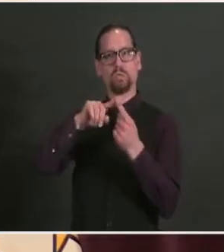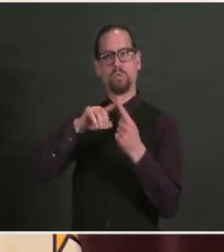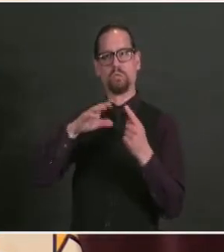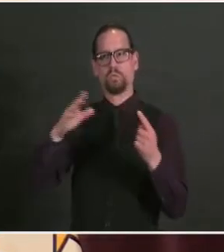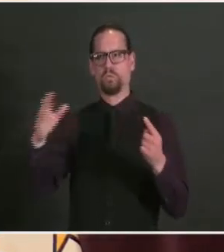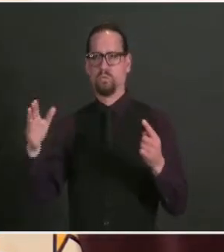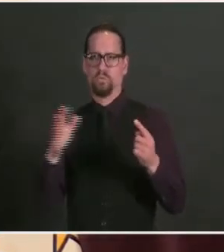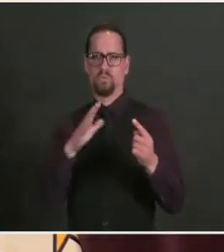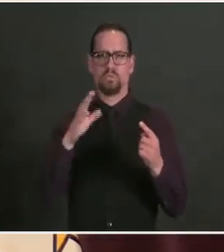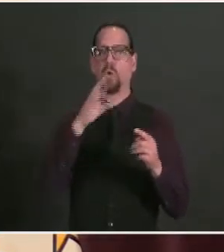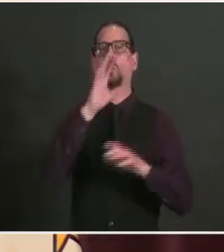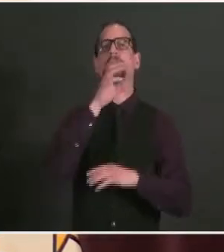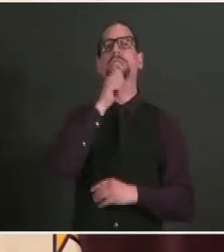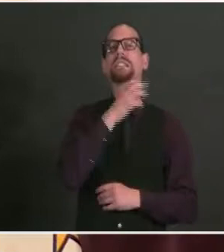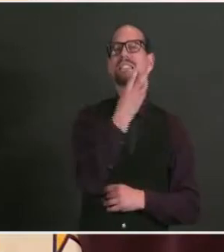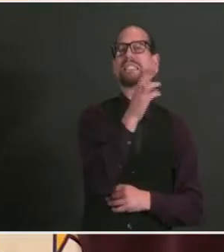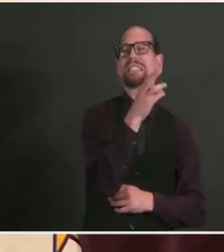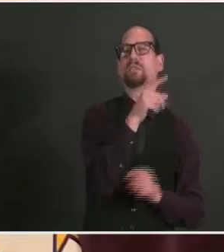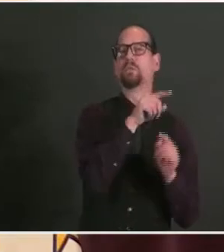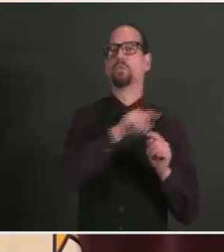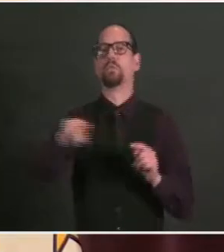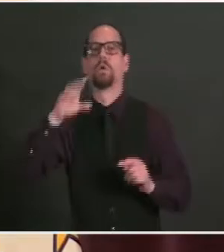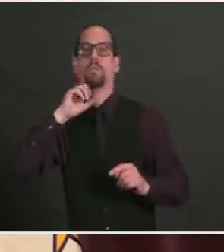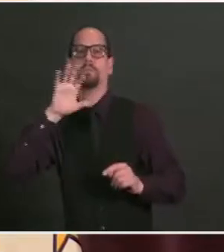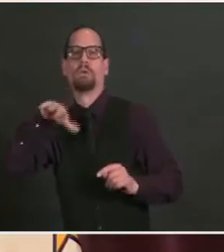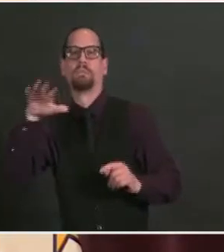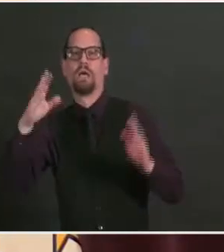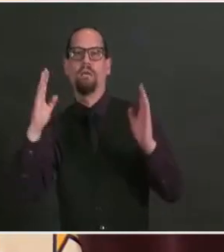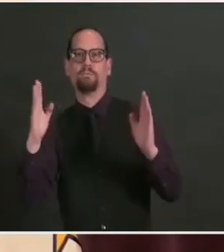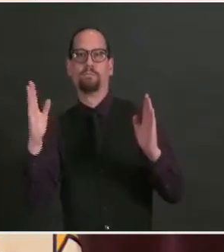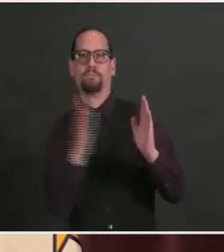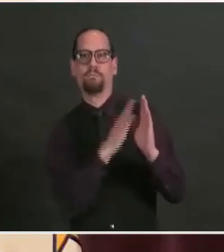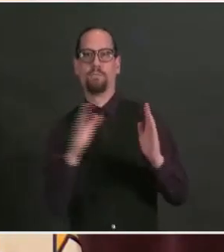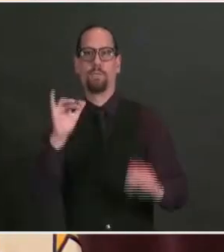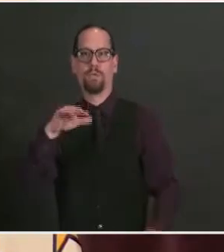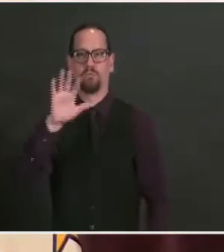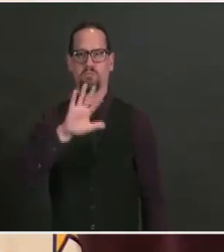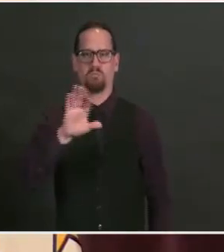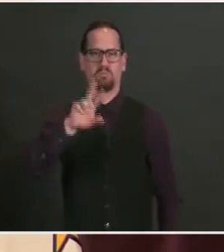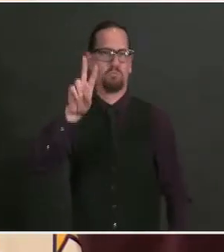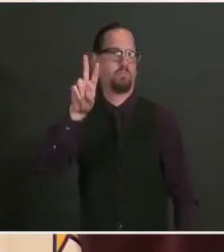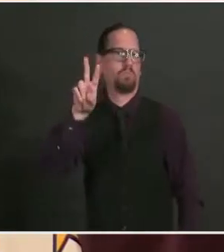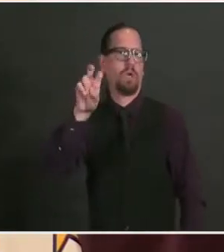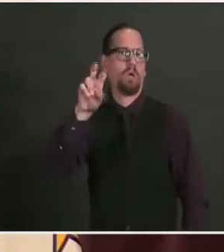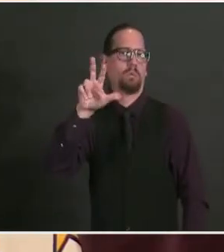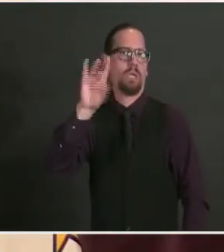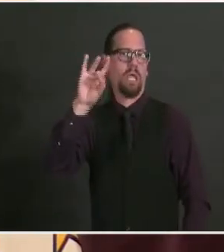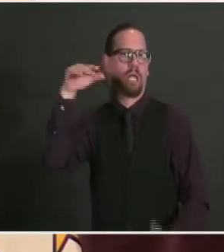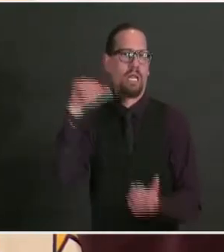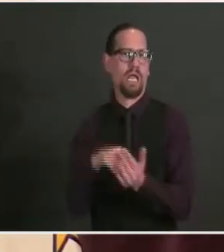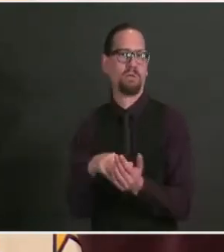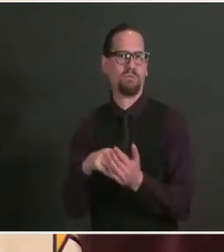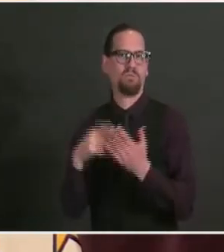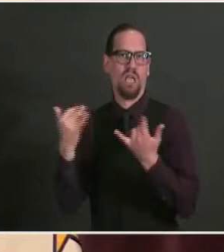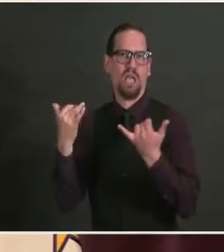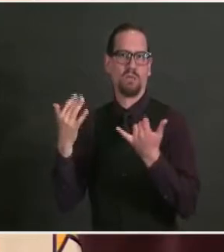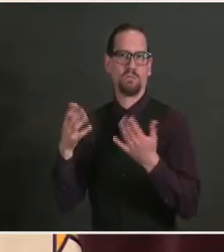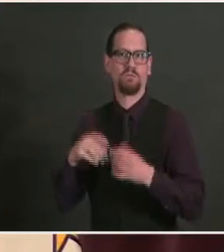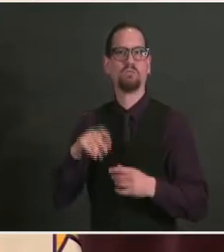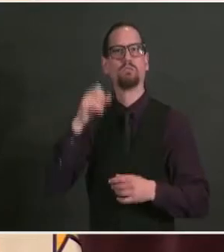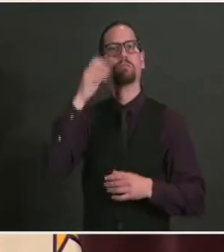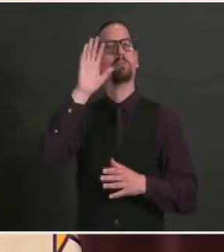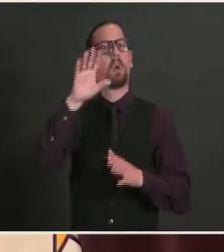But as a reminder, if you prefer, we have a preregistration system. If you go to portal.ri.gov,